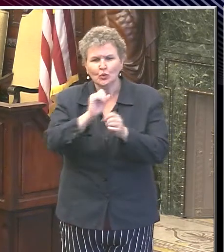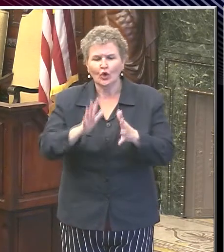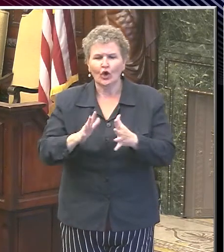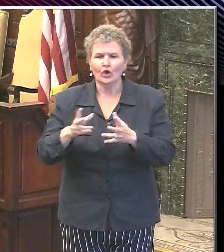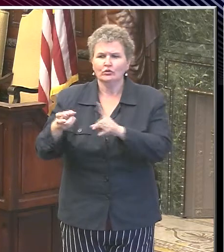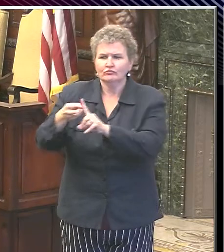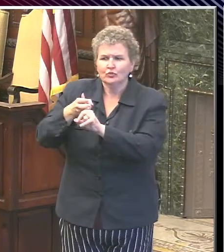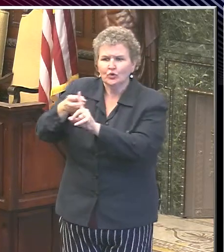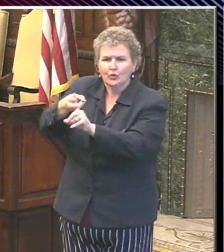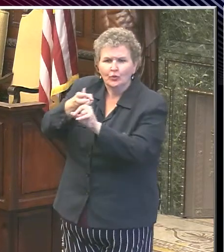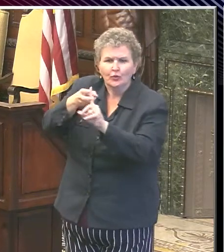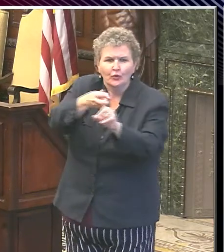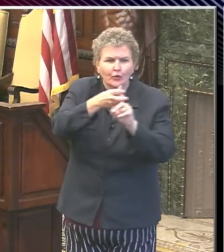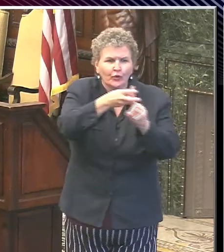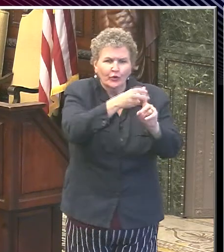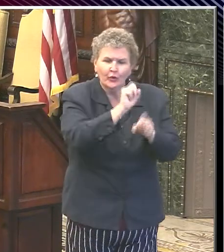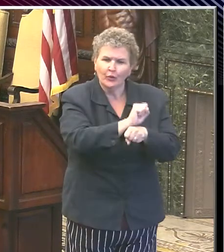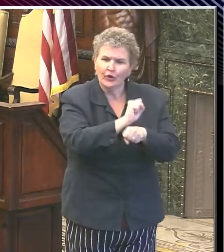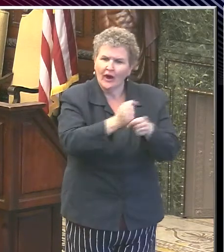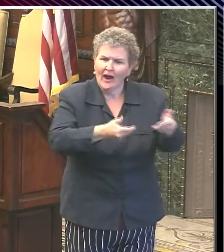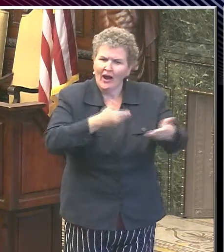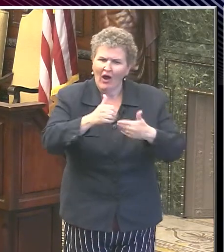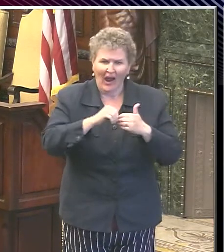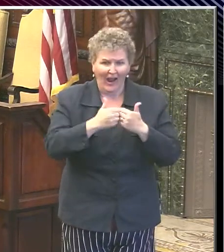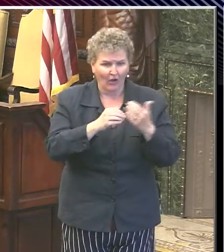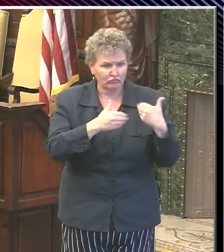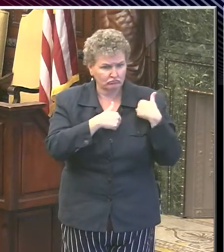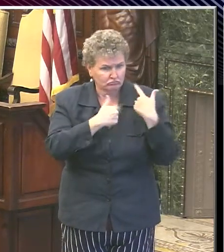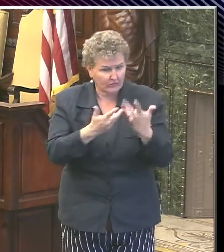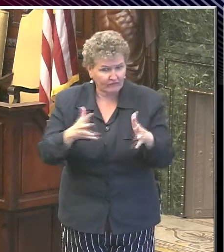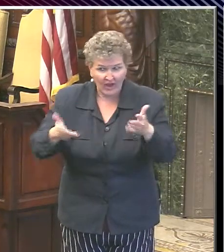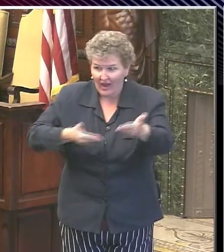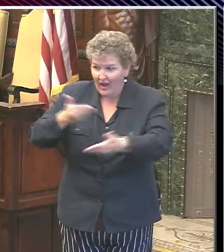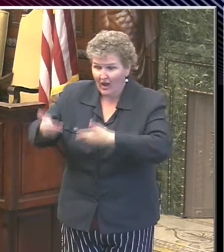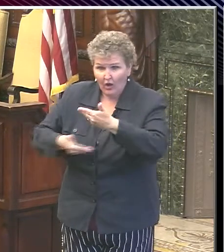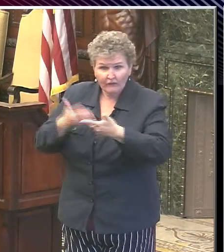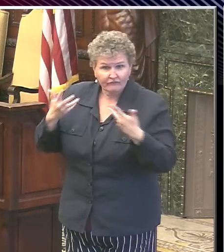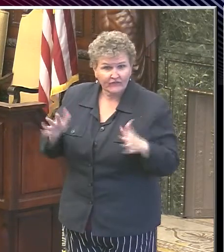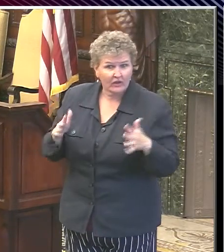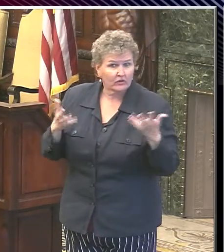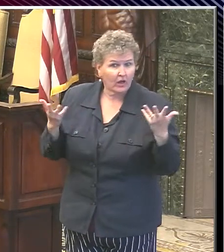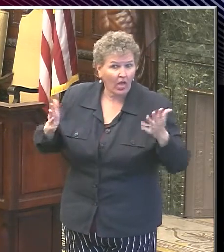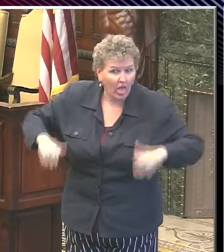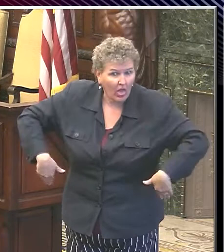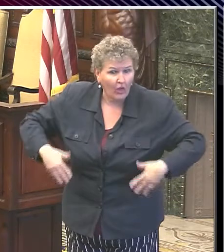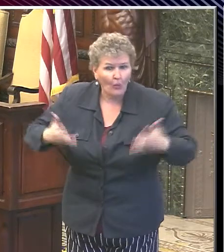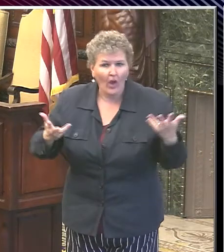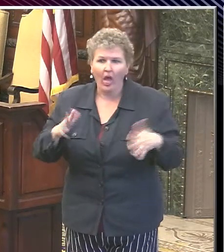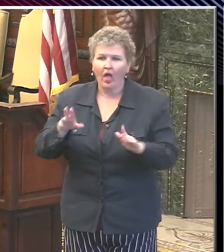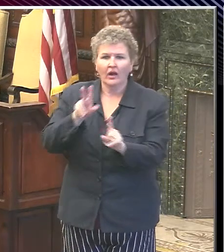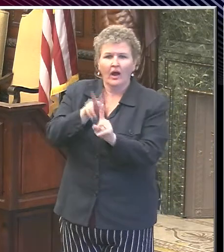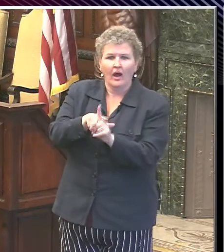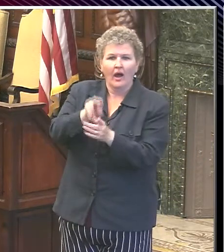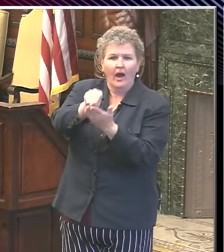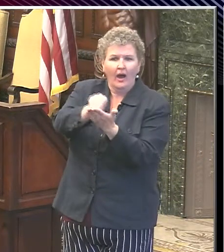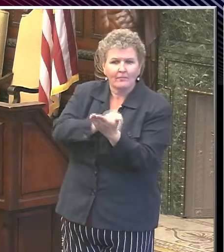how that process worked and if you've already hired them and how people can apply if they want to be a part of that for the mayor.